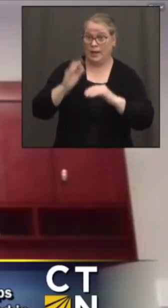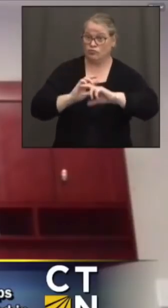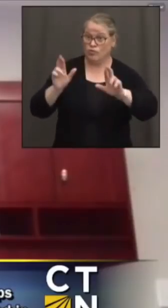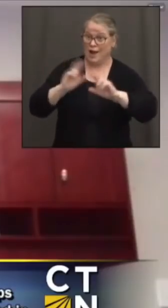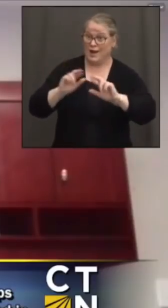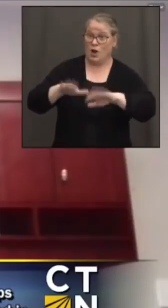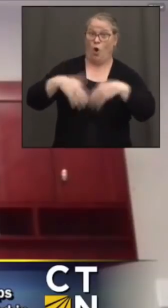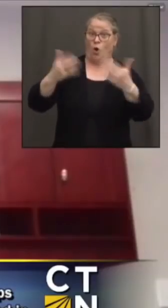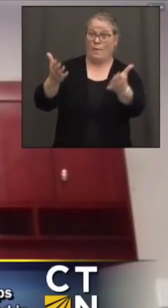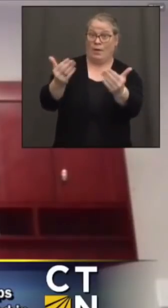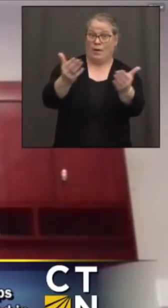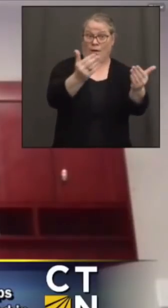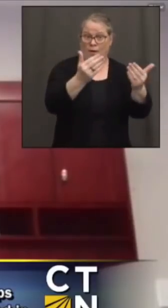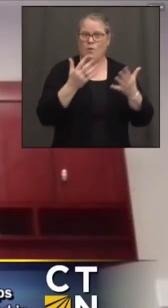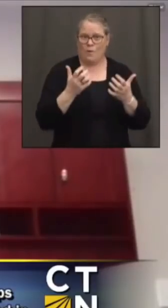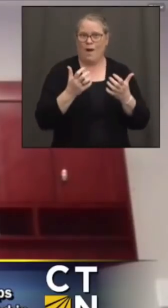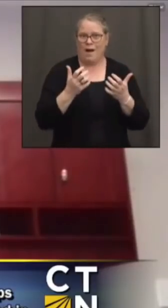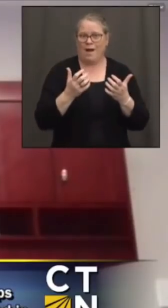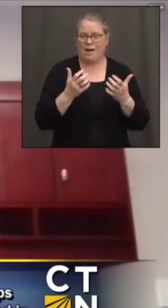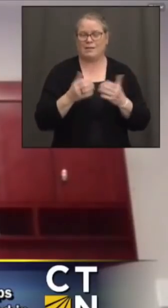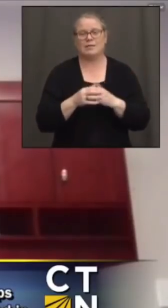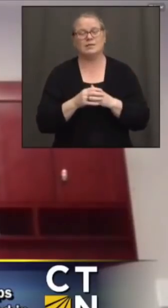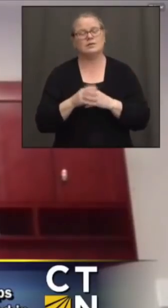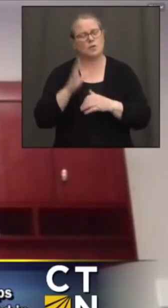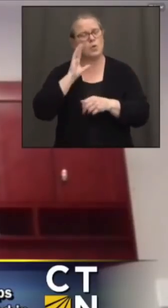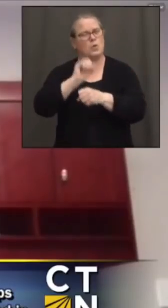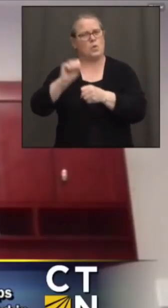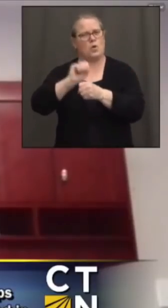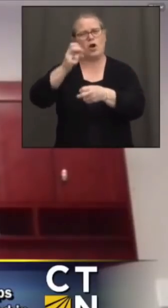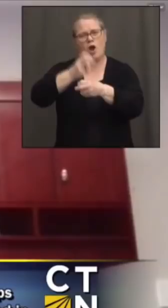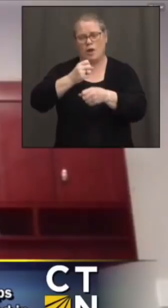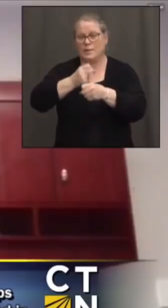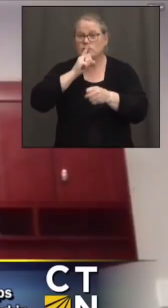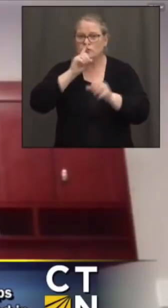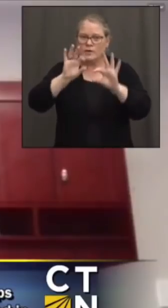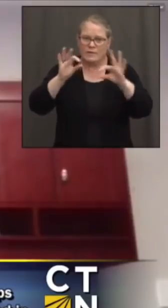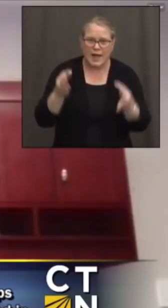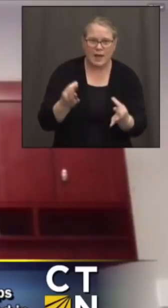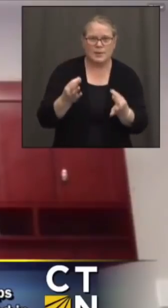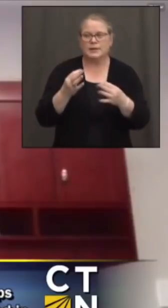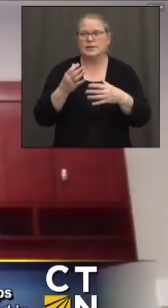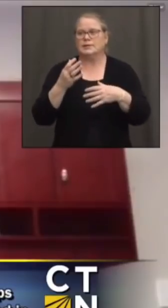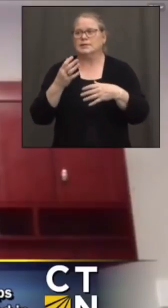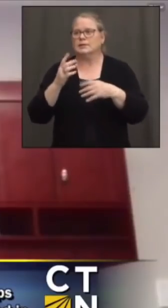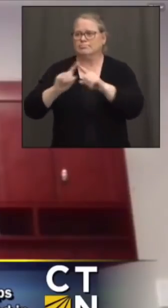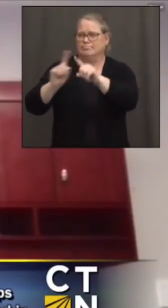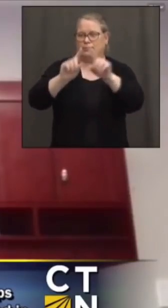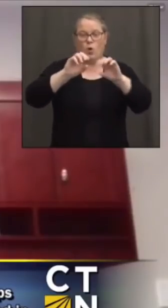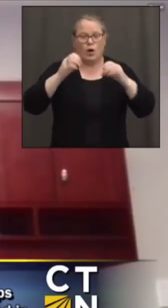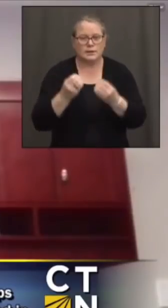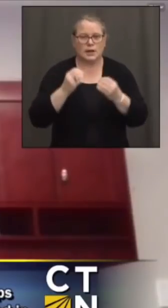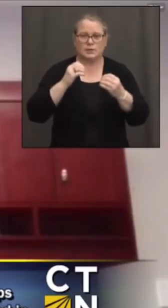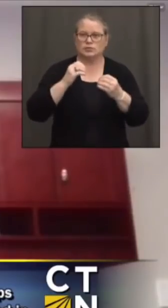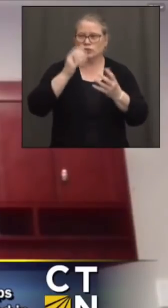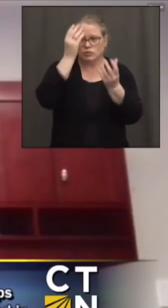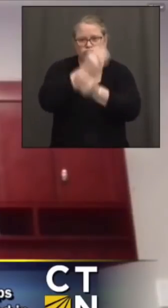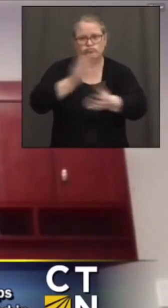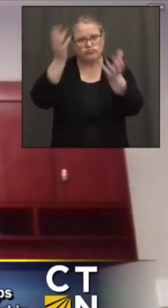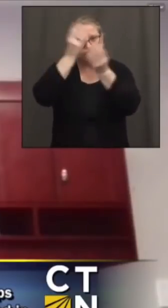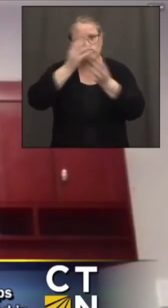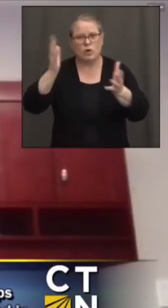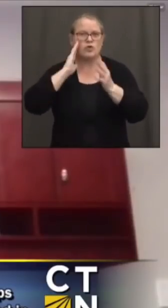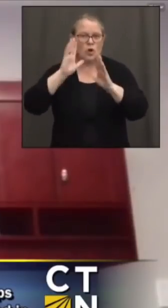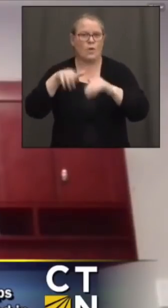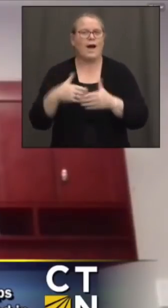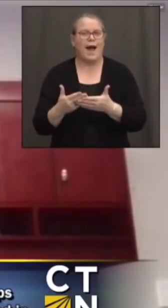So we will be working very hard to make sure that families and other organizations know how to really